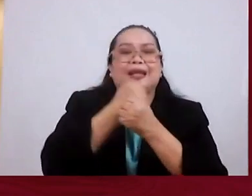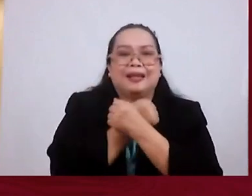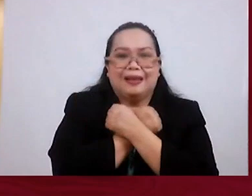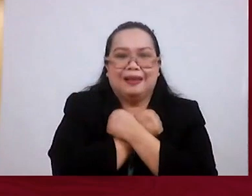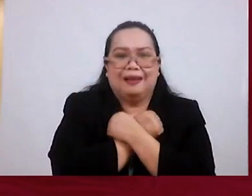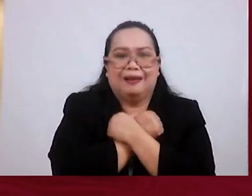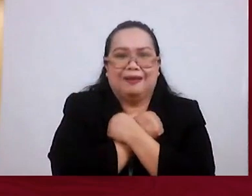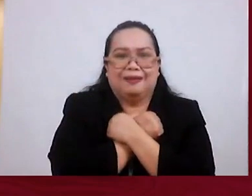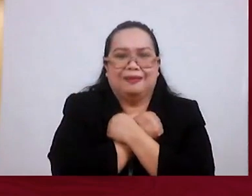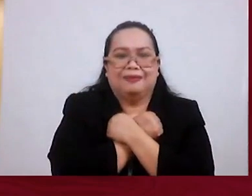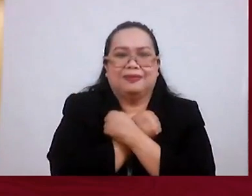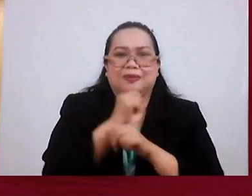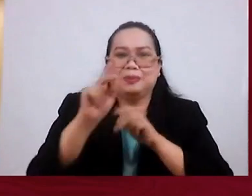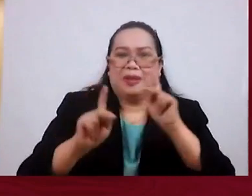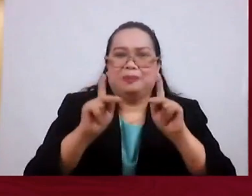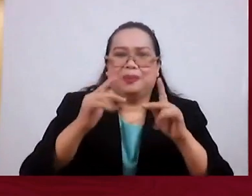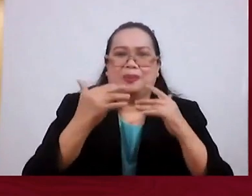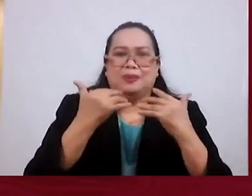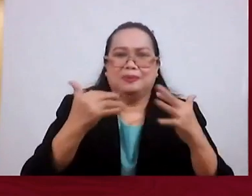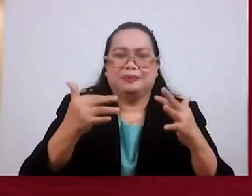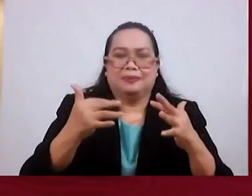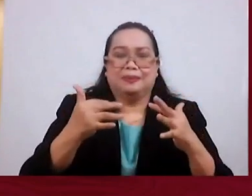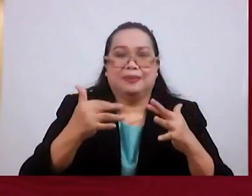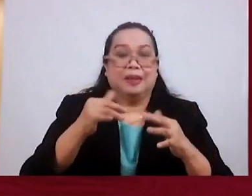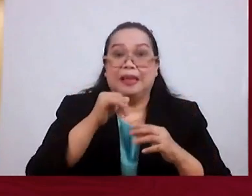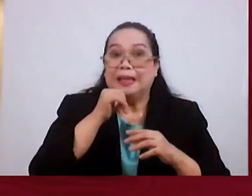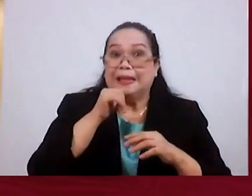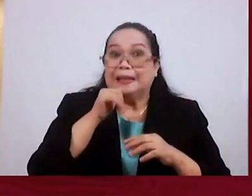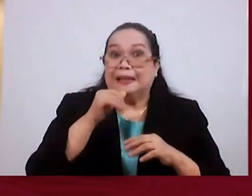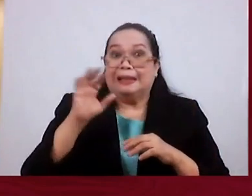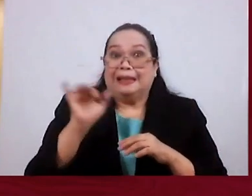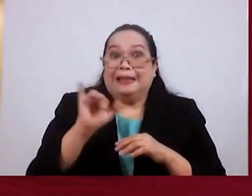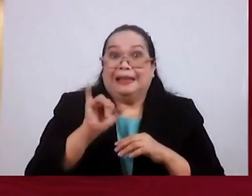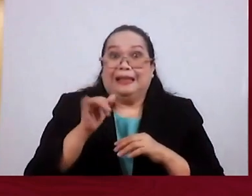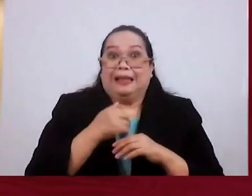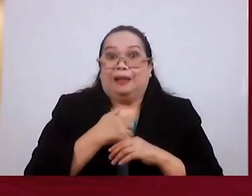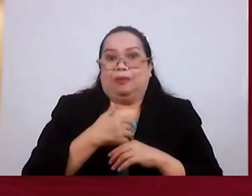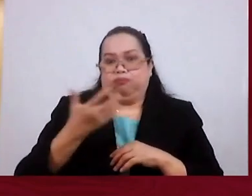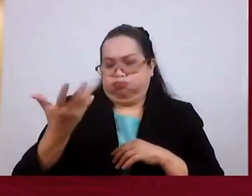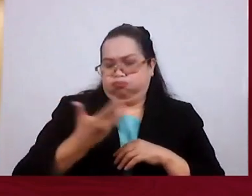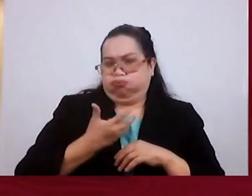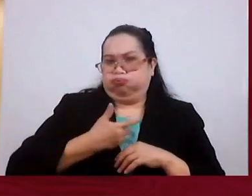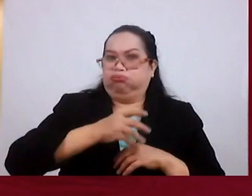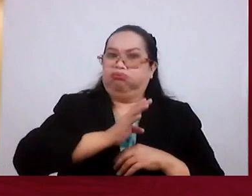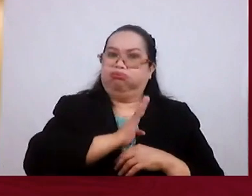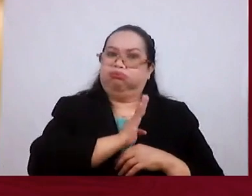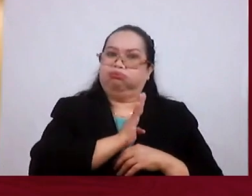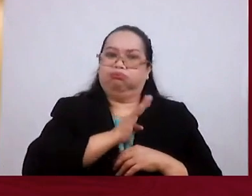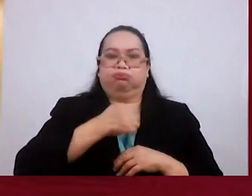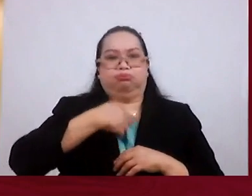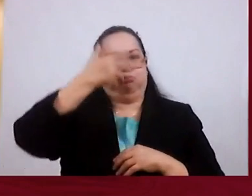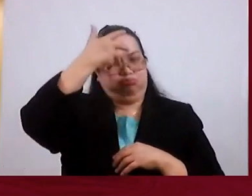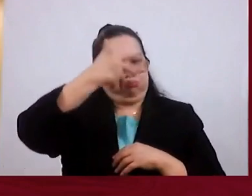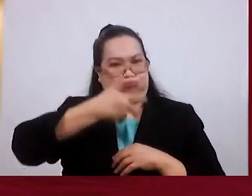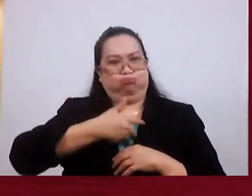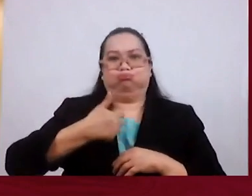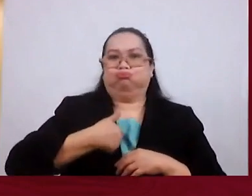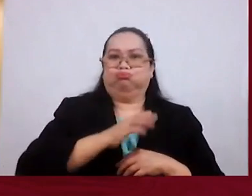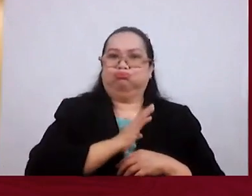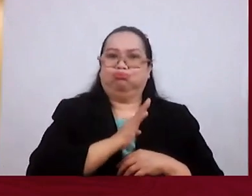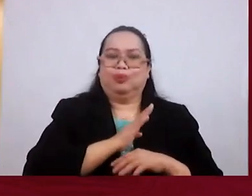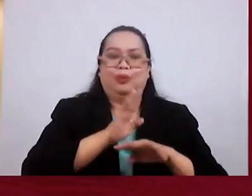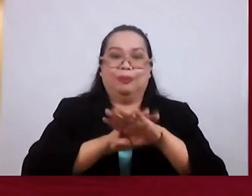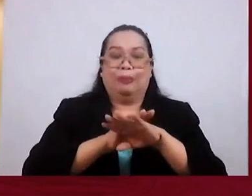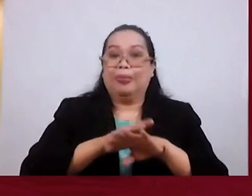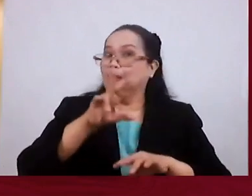His congregation It's not Out of a Smug Self-righteousness That he's Telling them I'm warning You